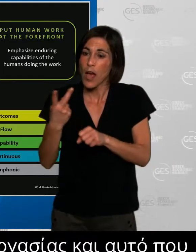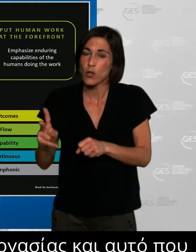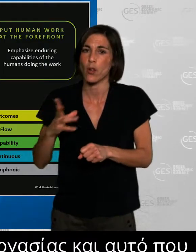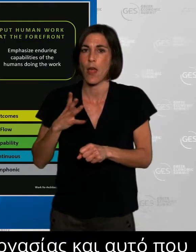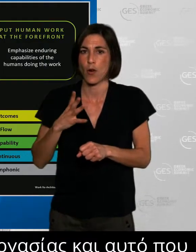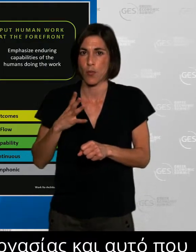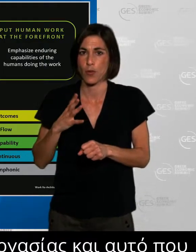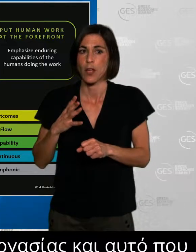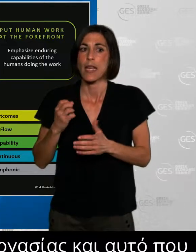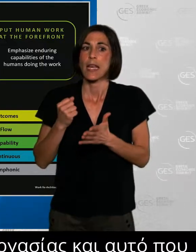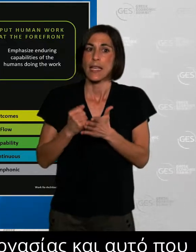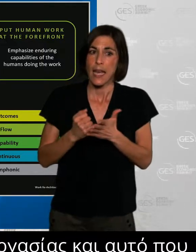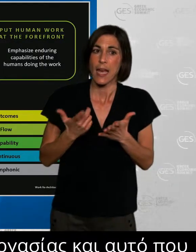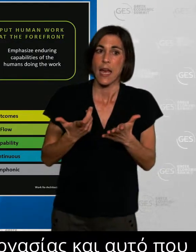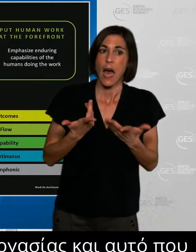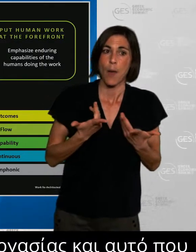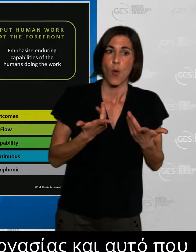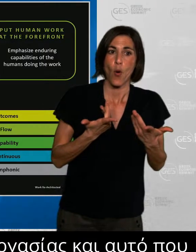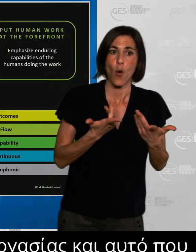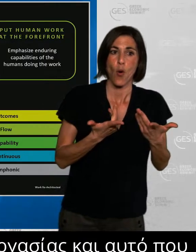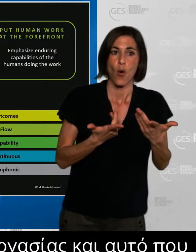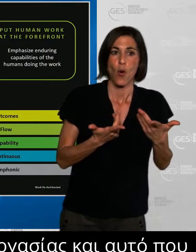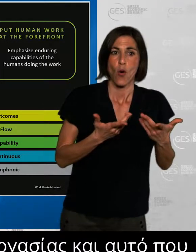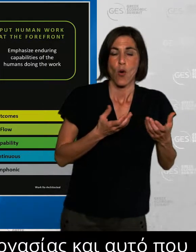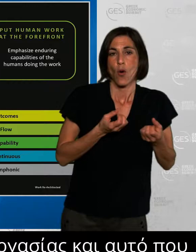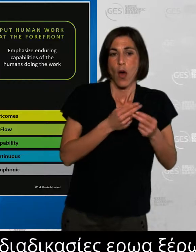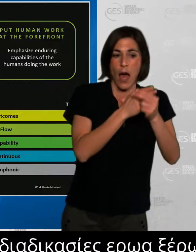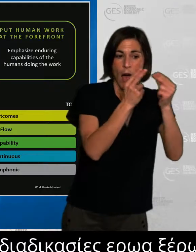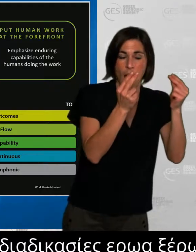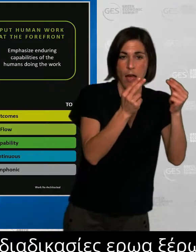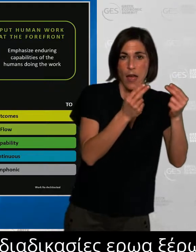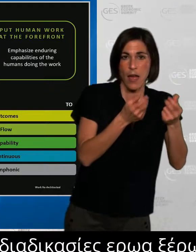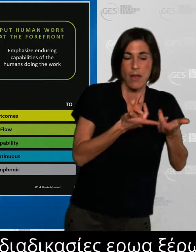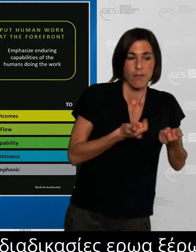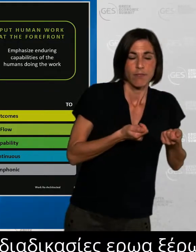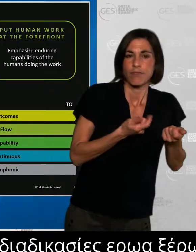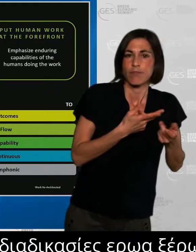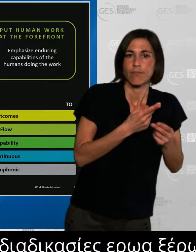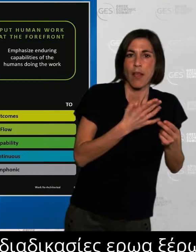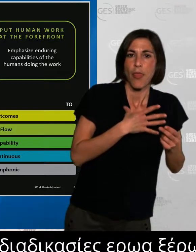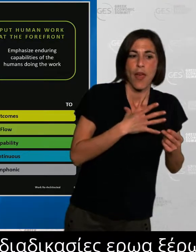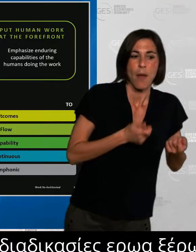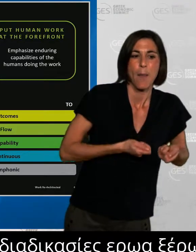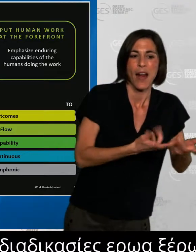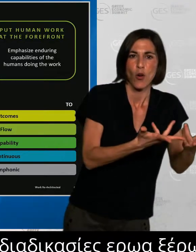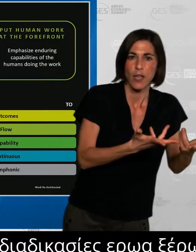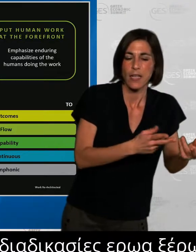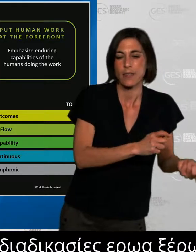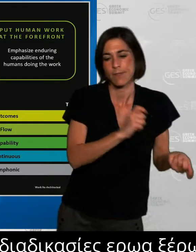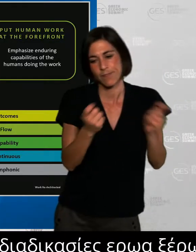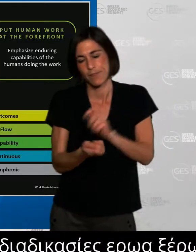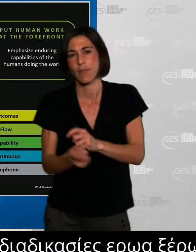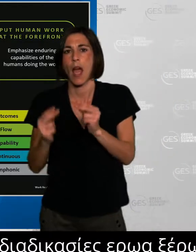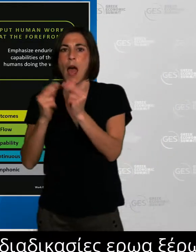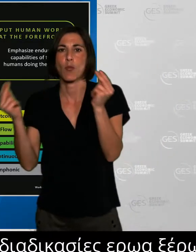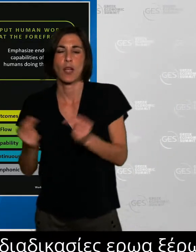from thinking about it in terms of technology versus thinking about it in terms of a broad capability. Are we talking about file sharing? Are we talking about